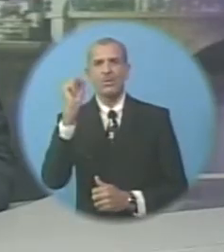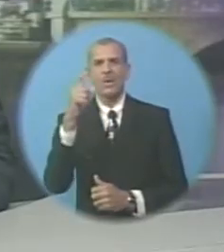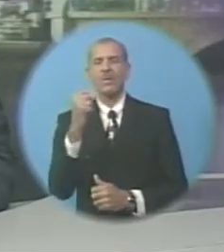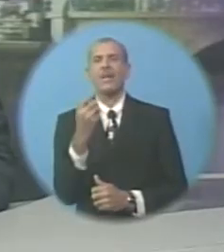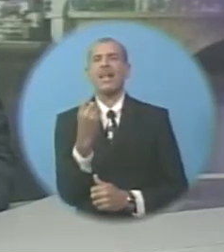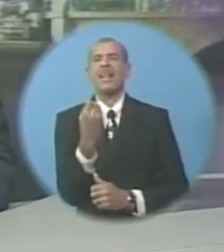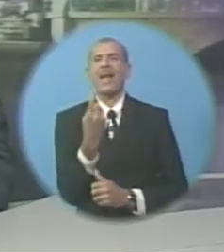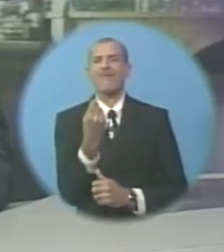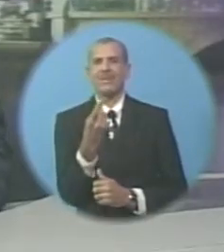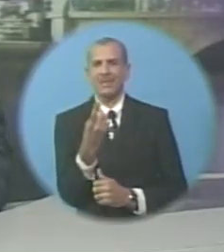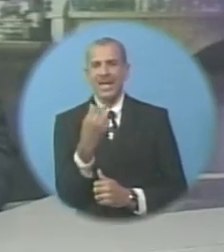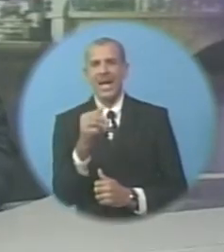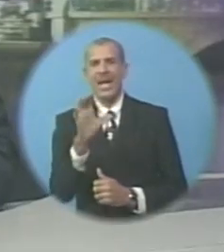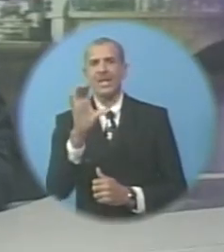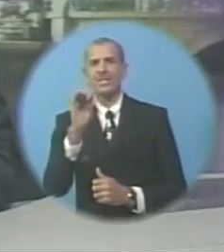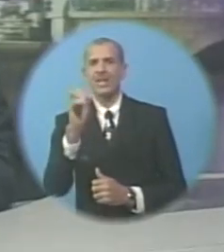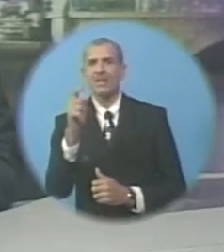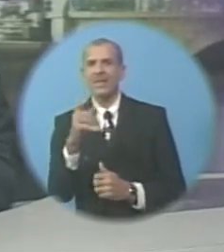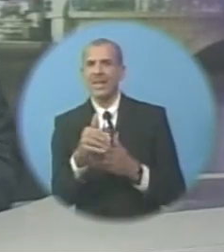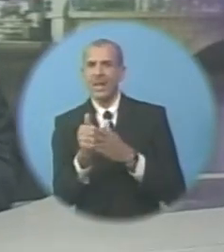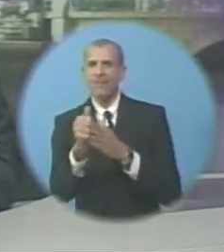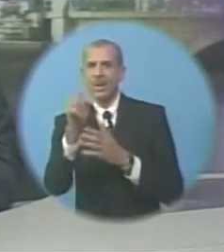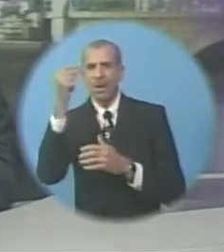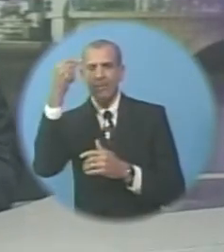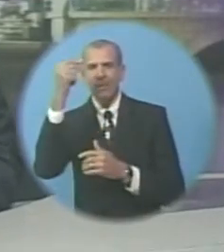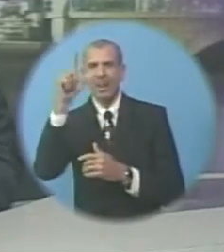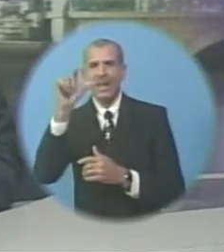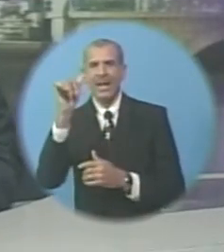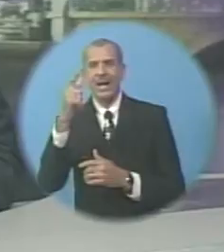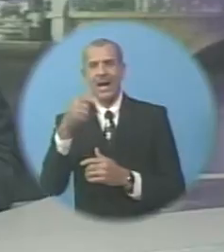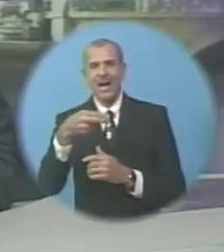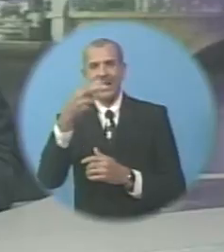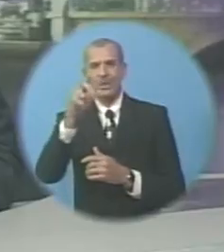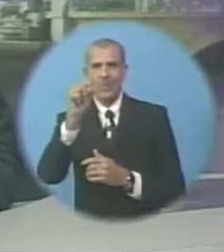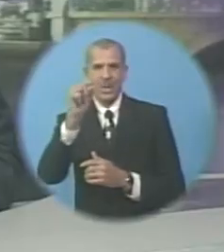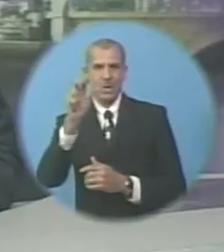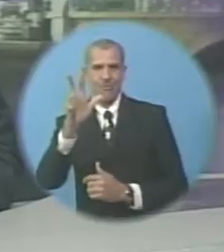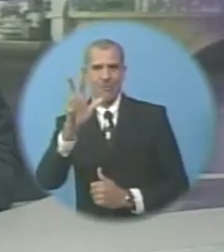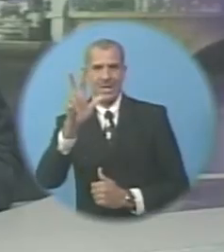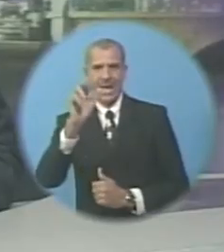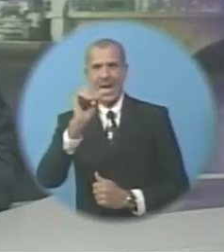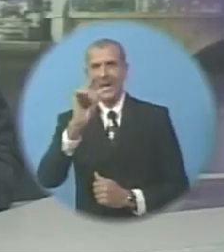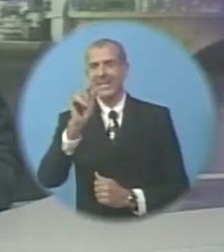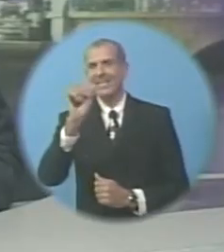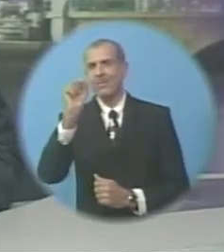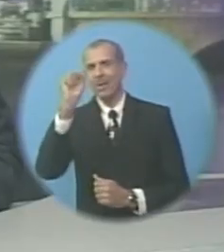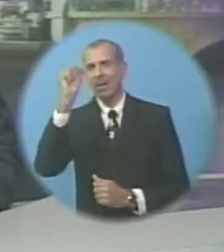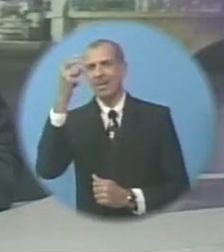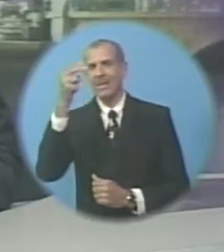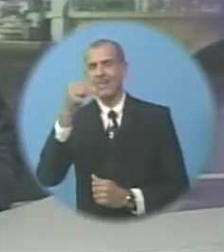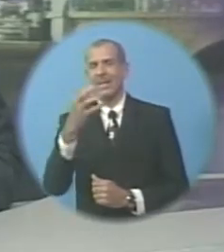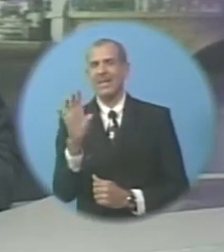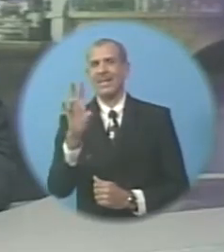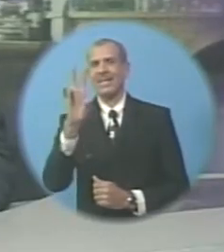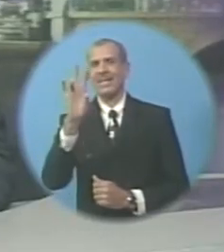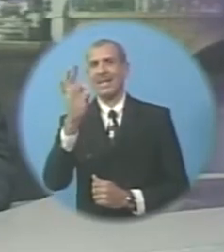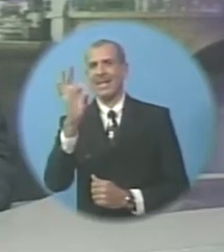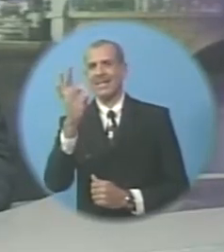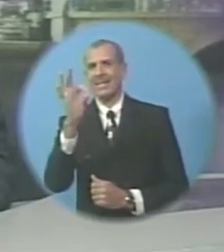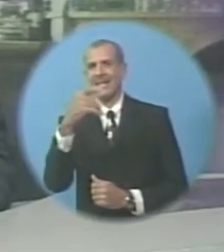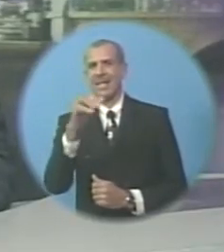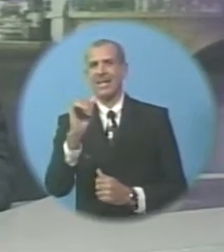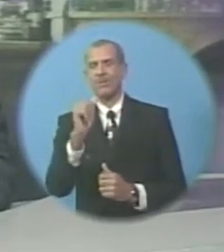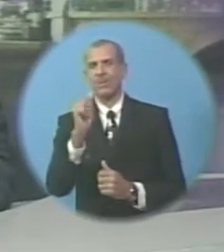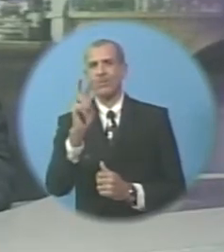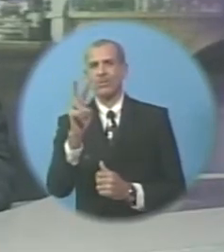11 Chargers Were led By Godfrey Leca Who Had A Game High 23 Points And Sion Hilleman He Had 19 Game Two Of The